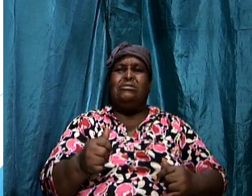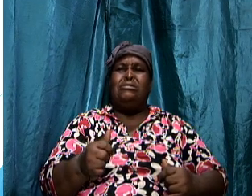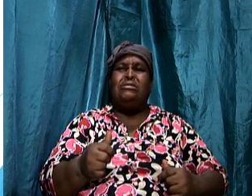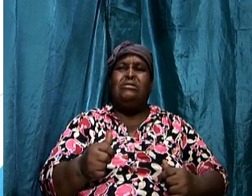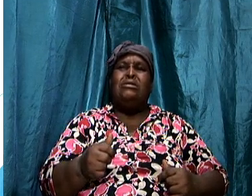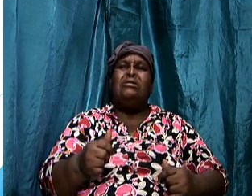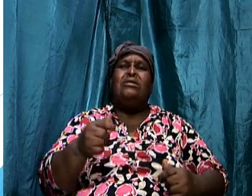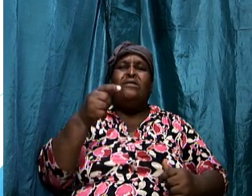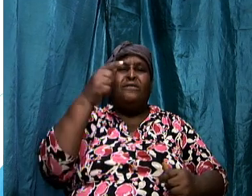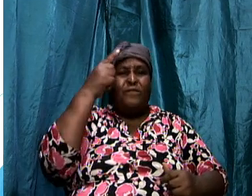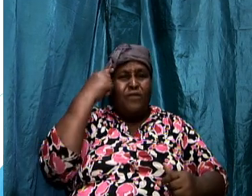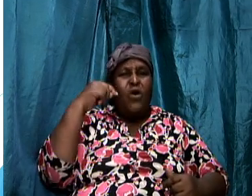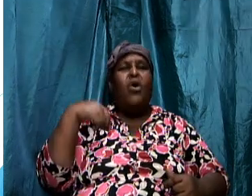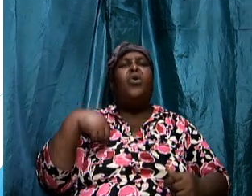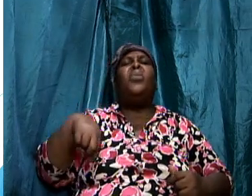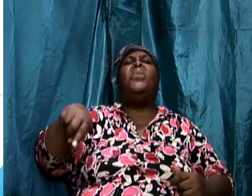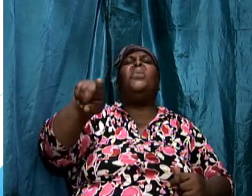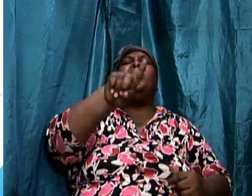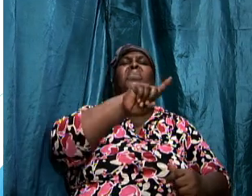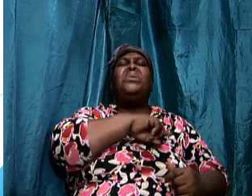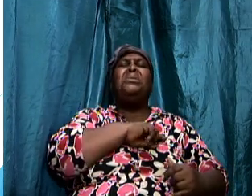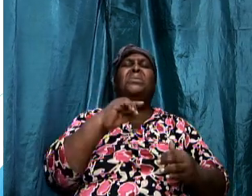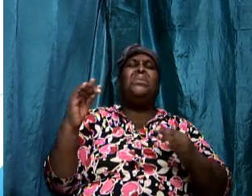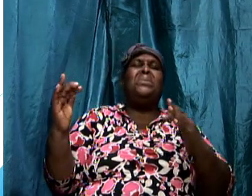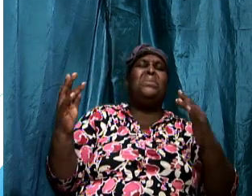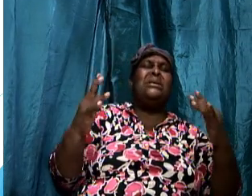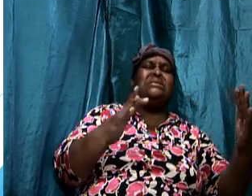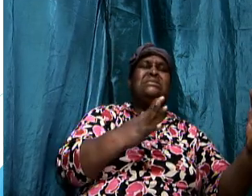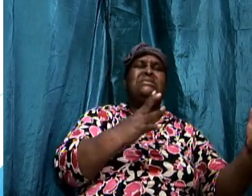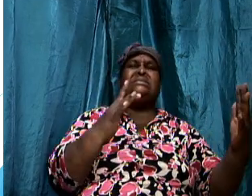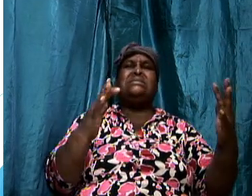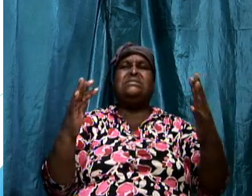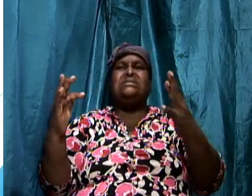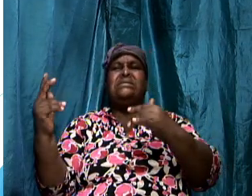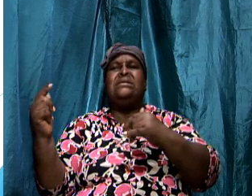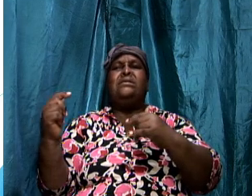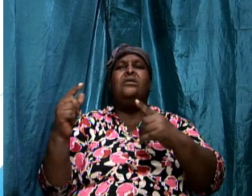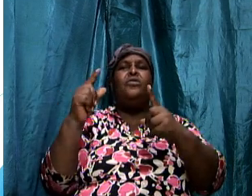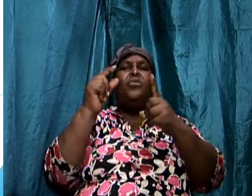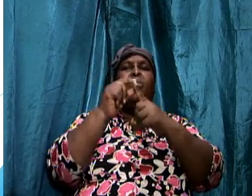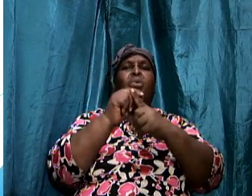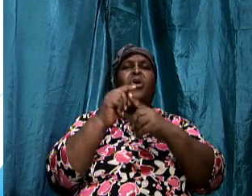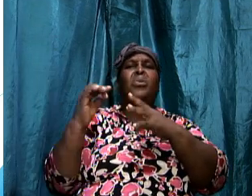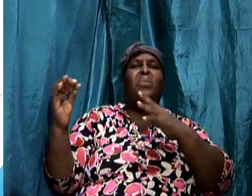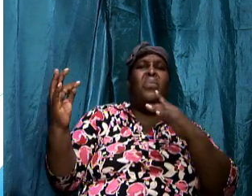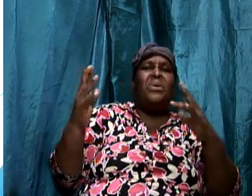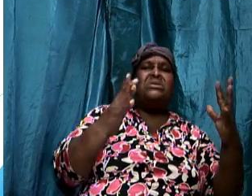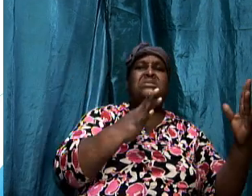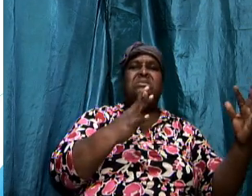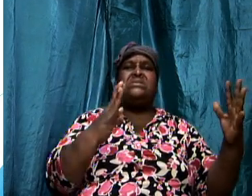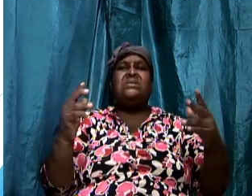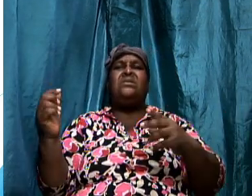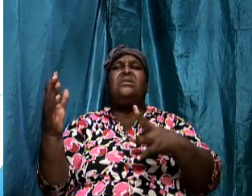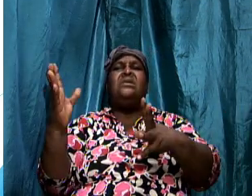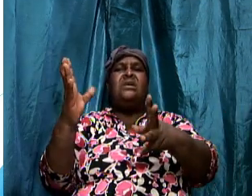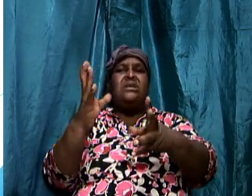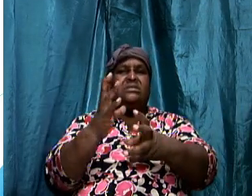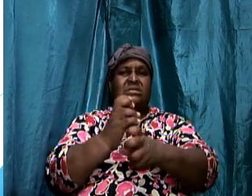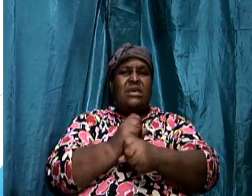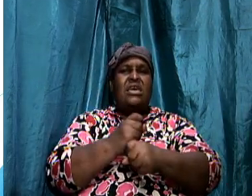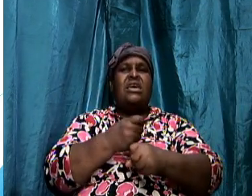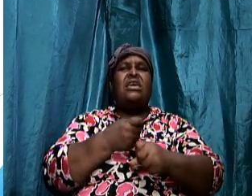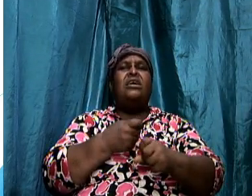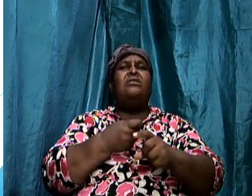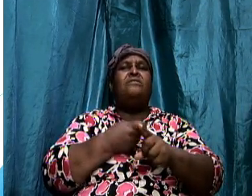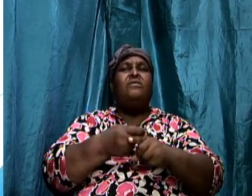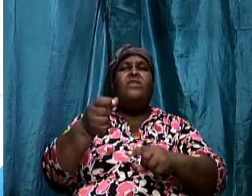for we wrestle the word wrestle is taken from the old greek